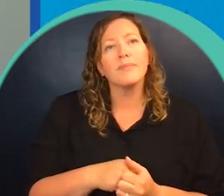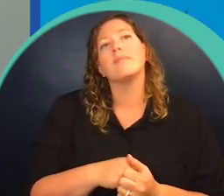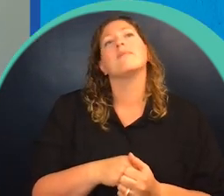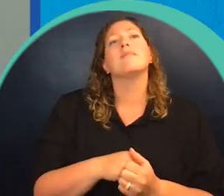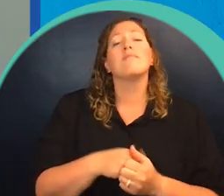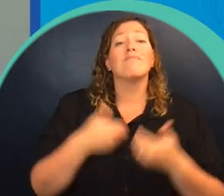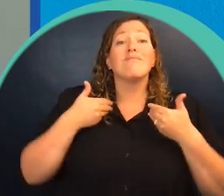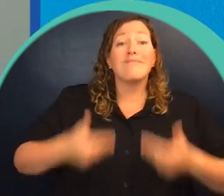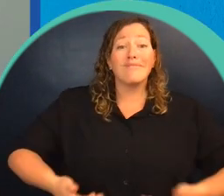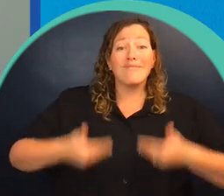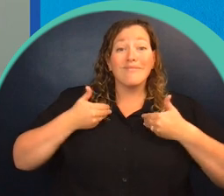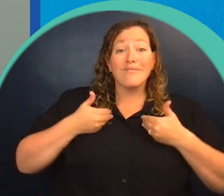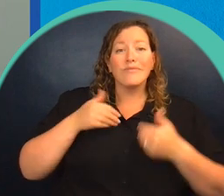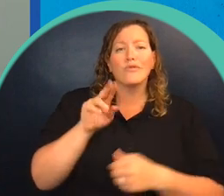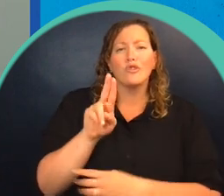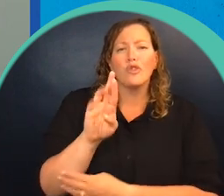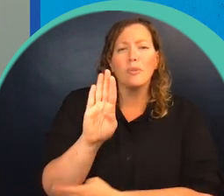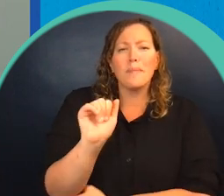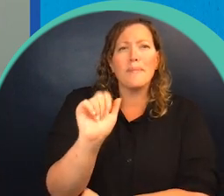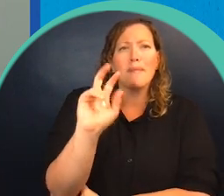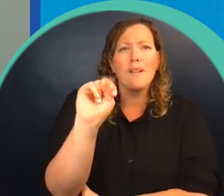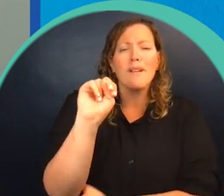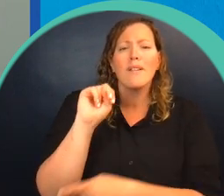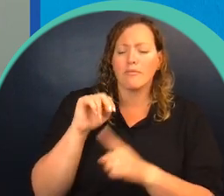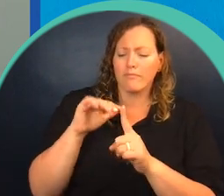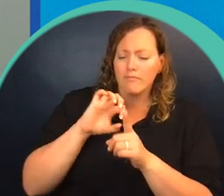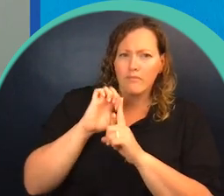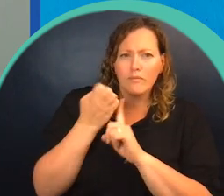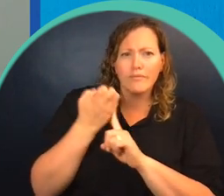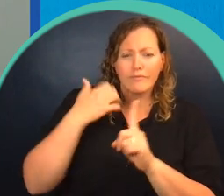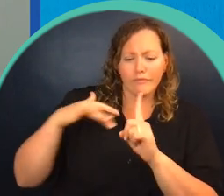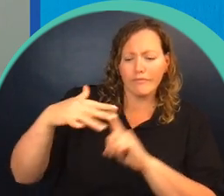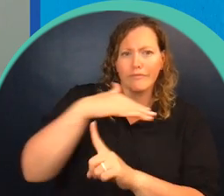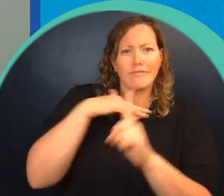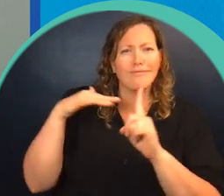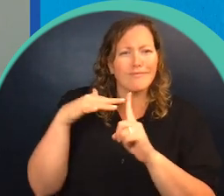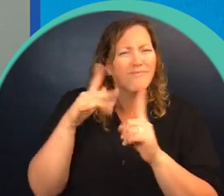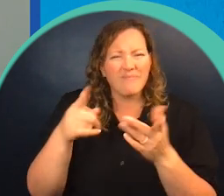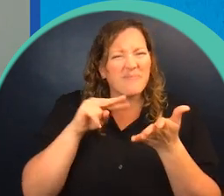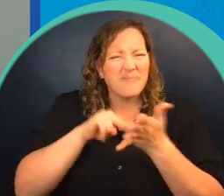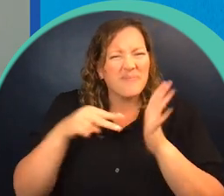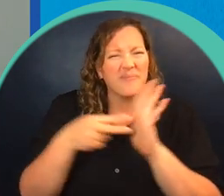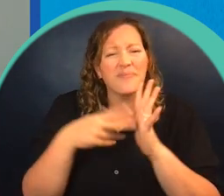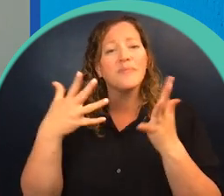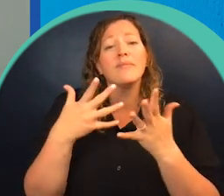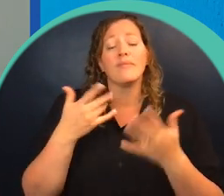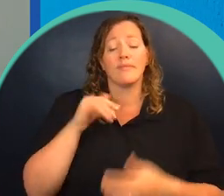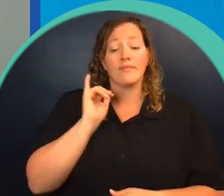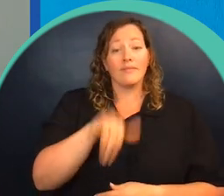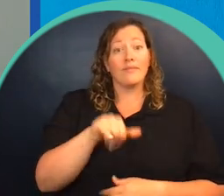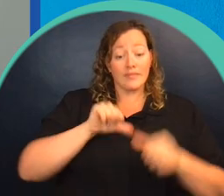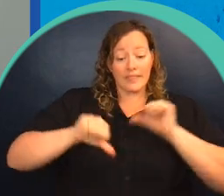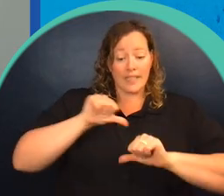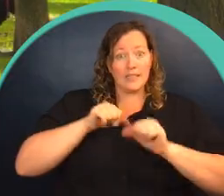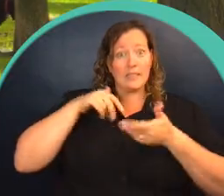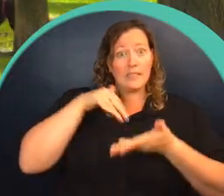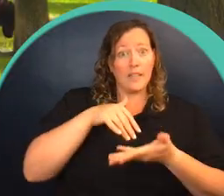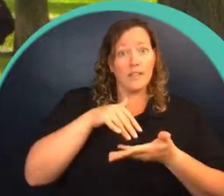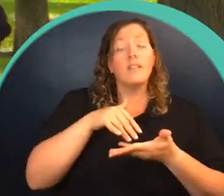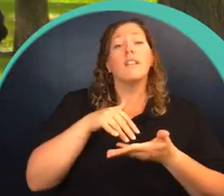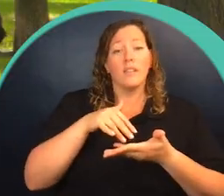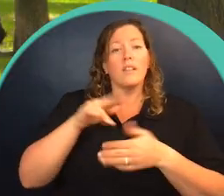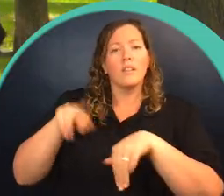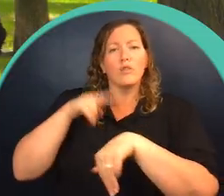I'm an urban ecologist, a type of scientist that studies nature living in cities. You heard that right,